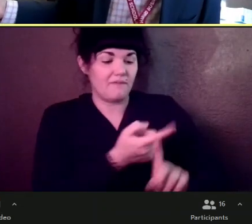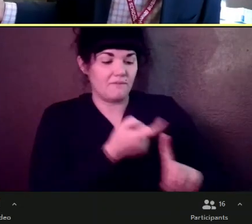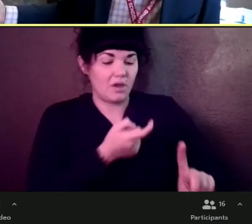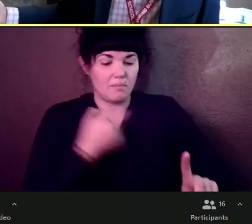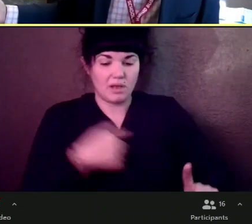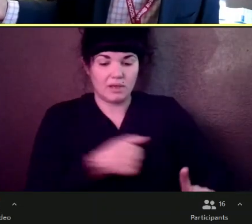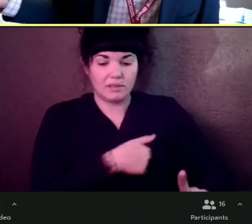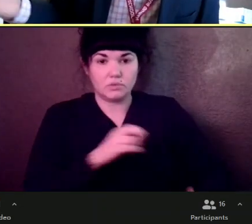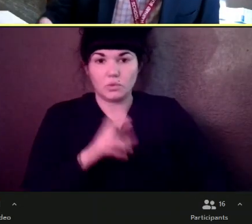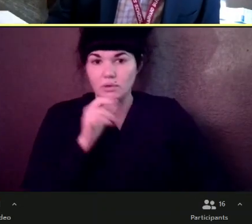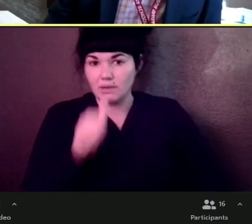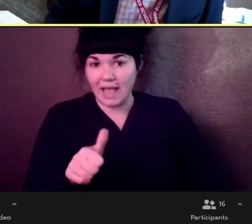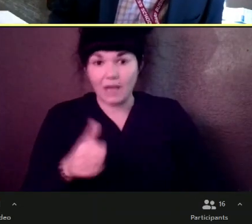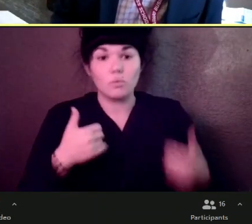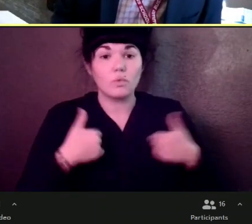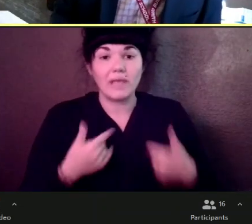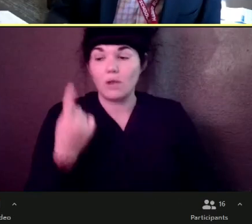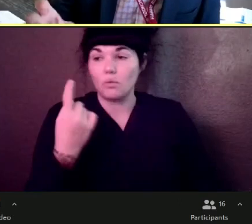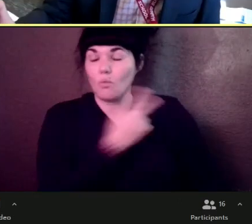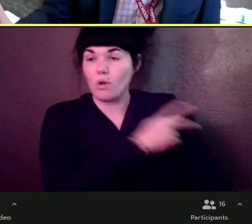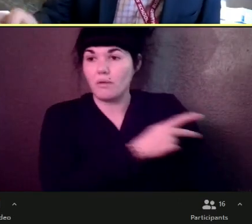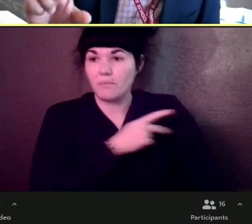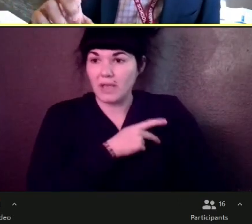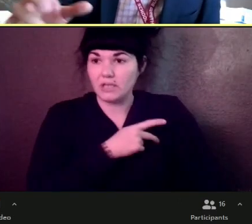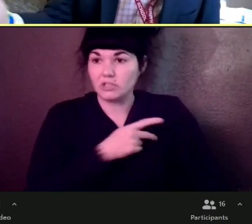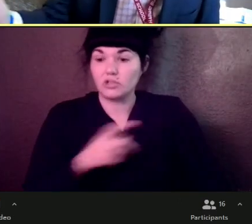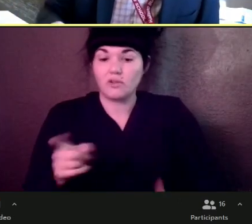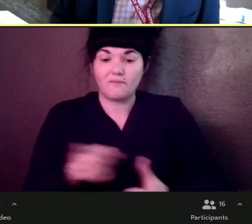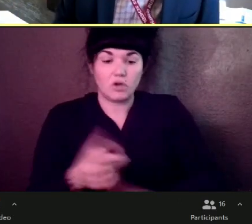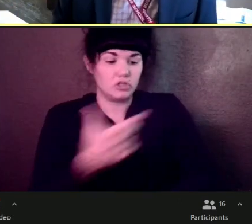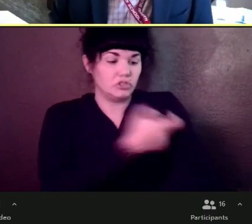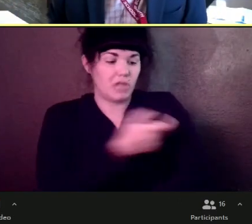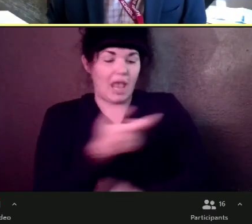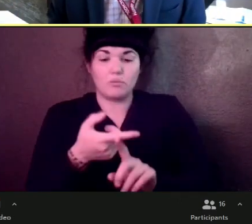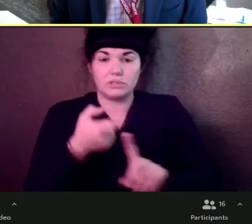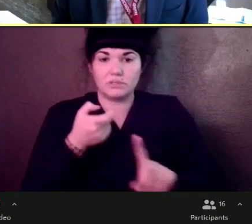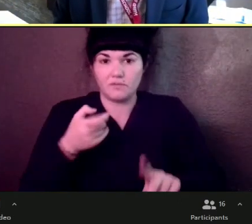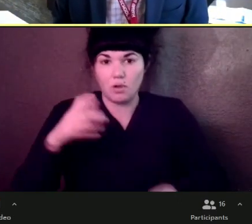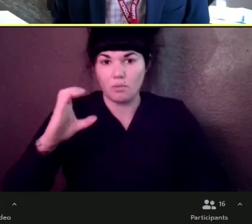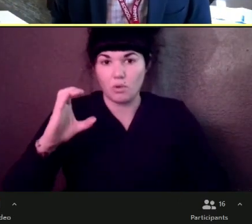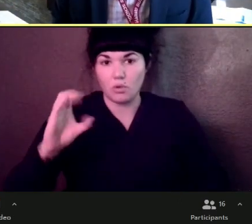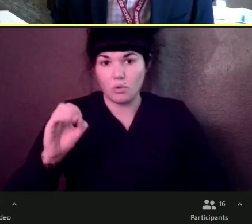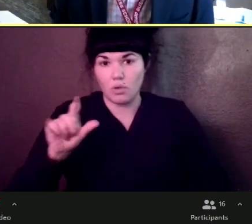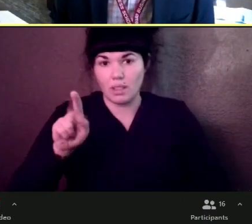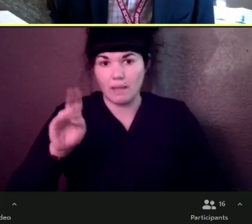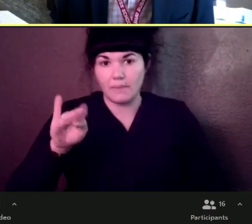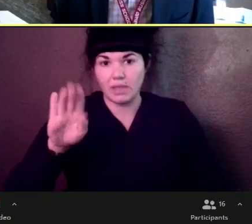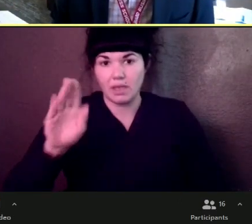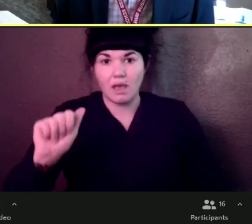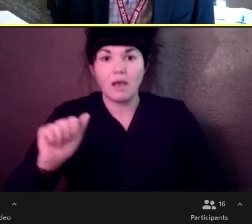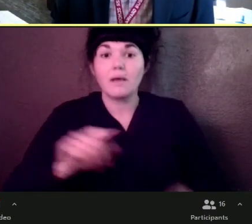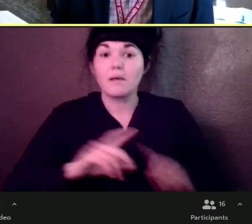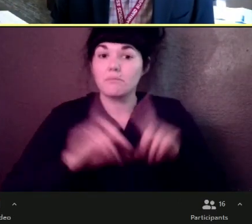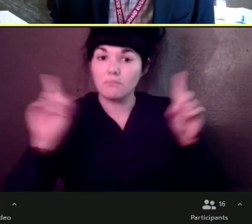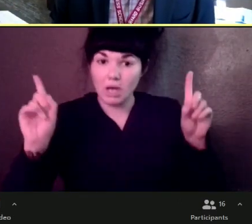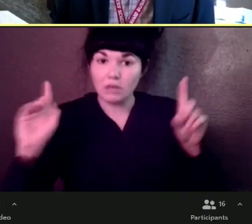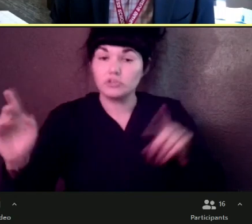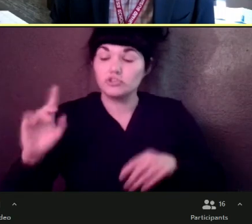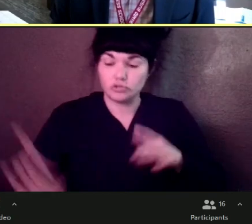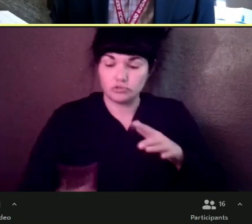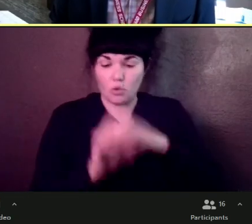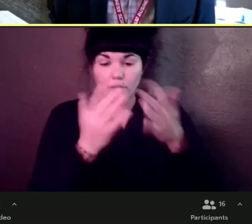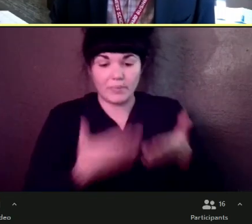Barranquilla, Columbia, who happened to be here and had her card and we gave her a second dose of Pfizer. So we're, we're open to